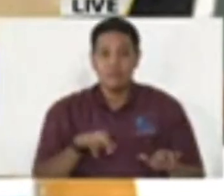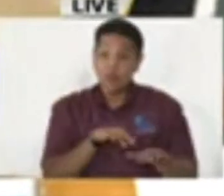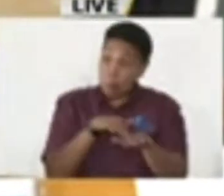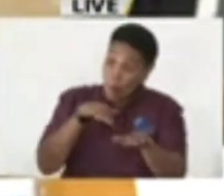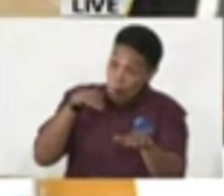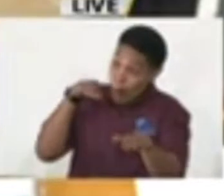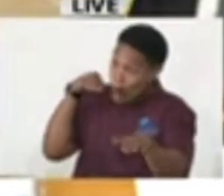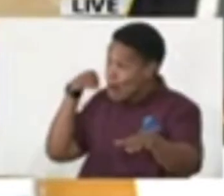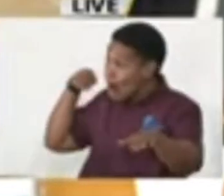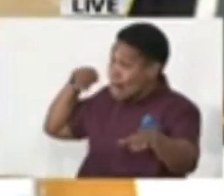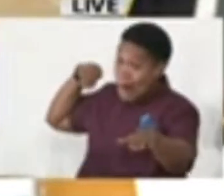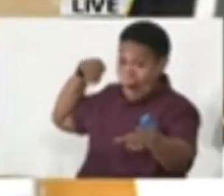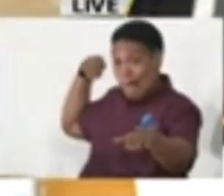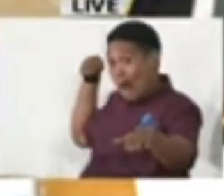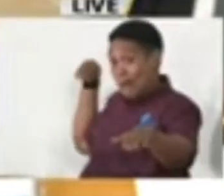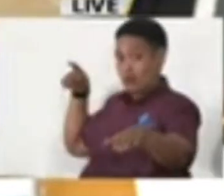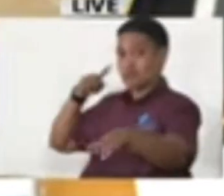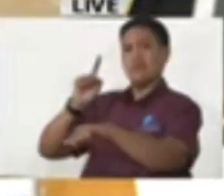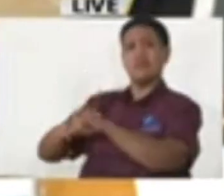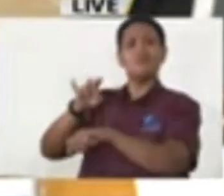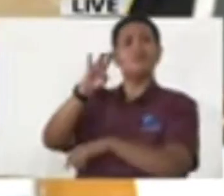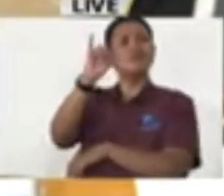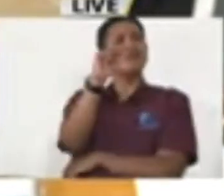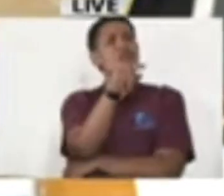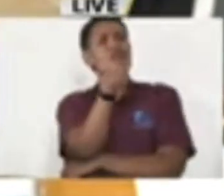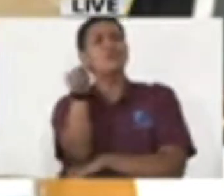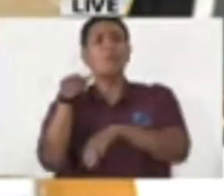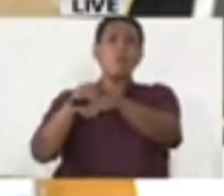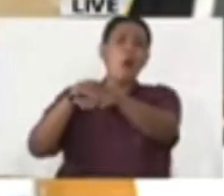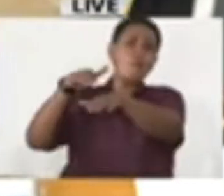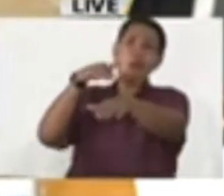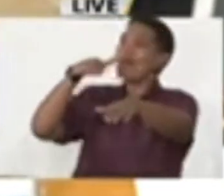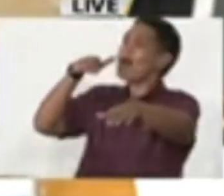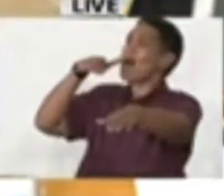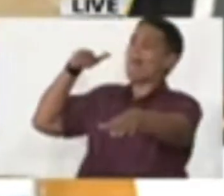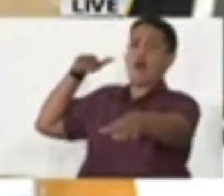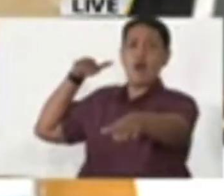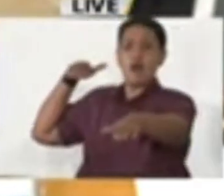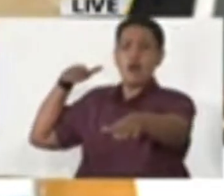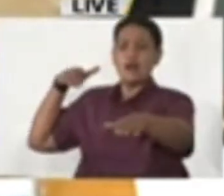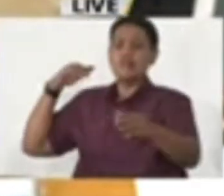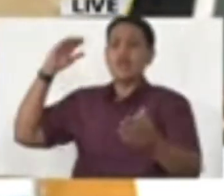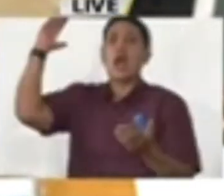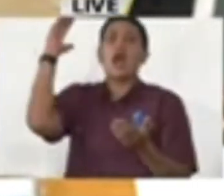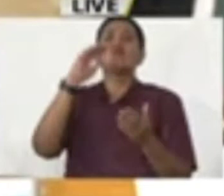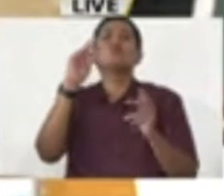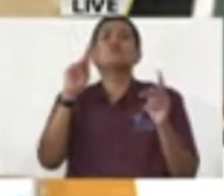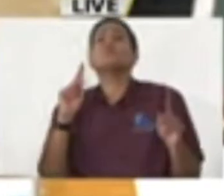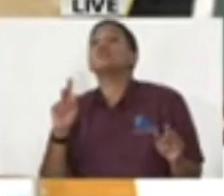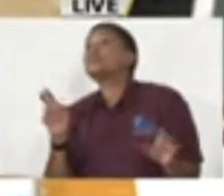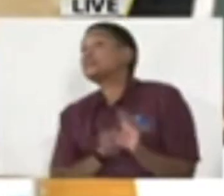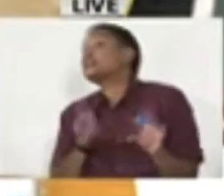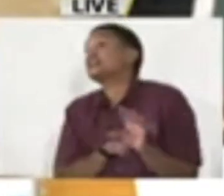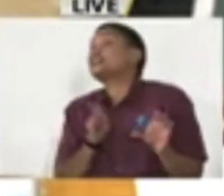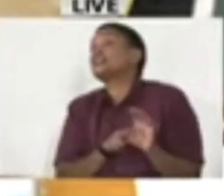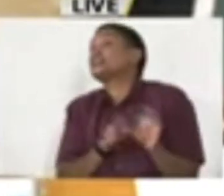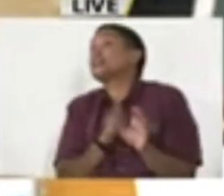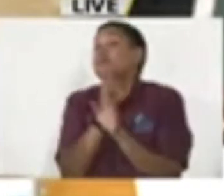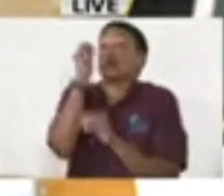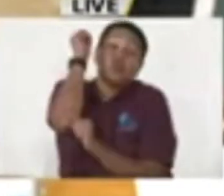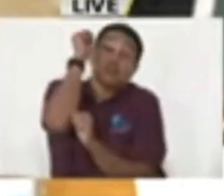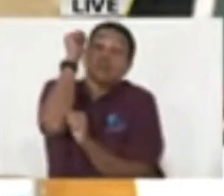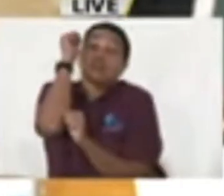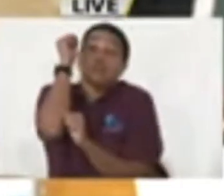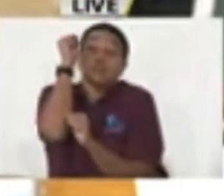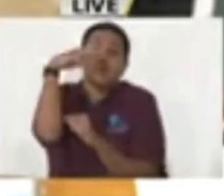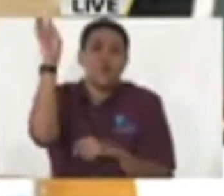and to reduce the crushing of persons trying to get onto public transportation to get home. So, it